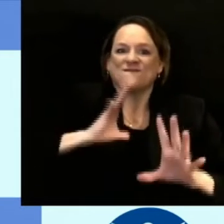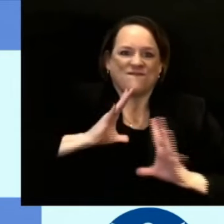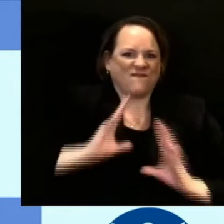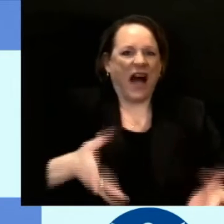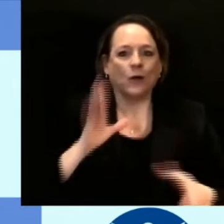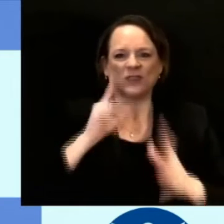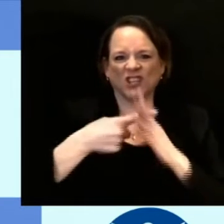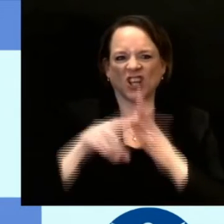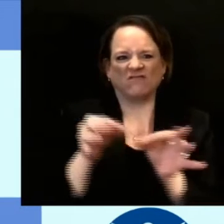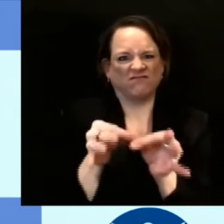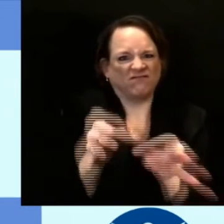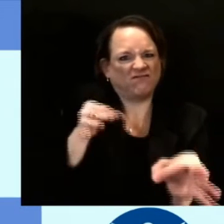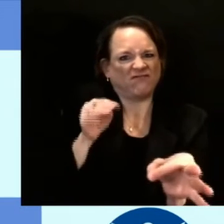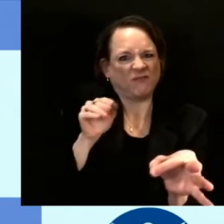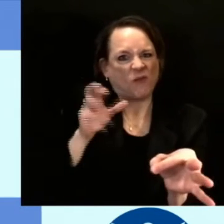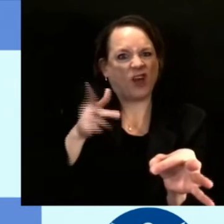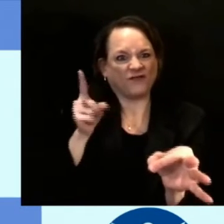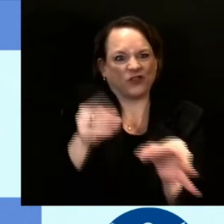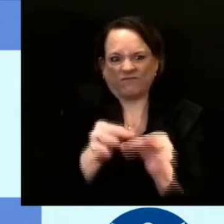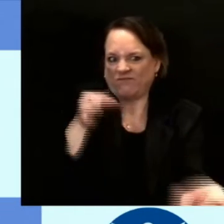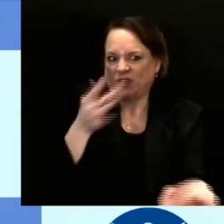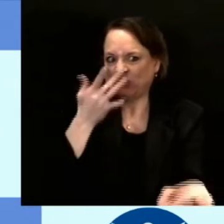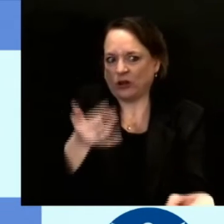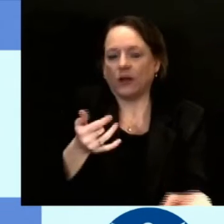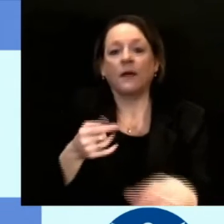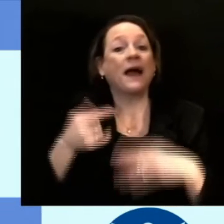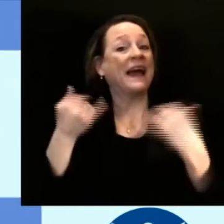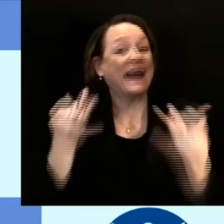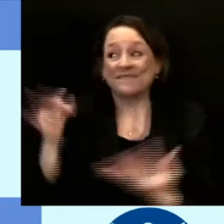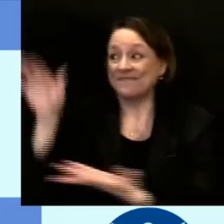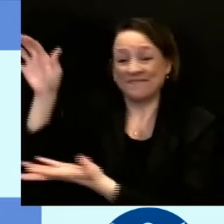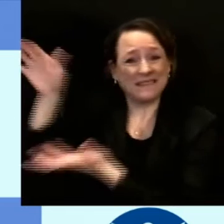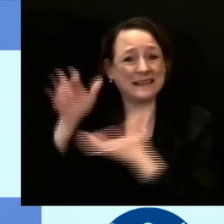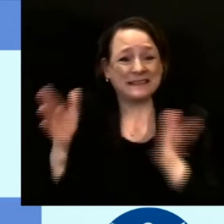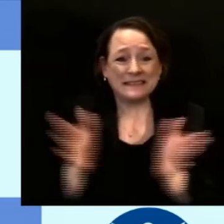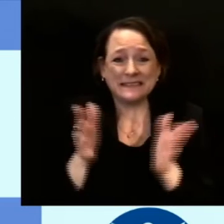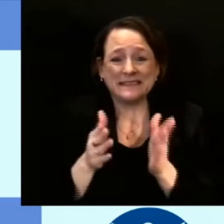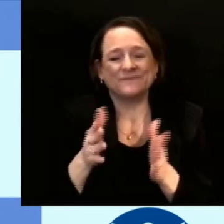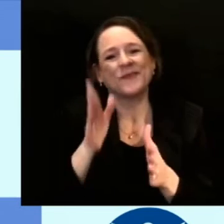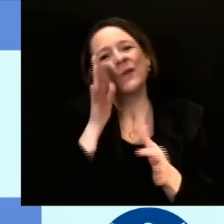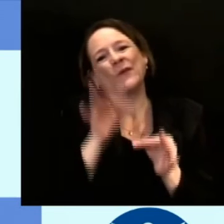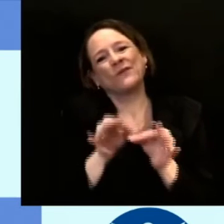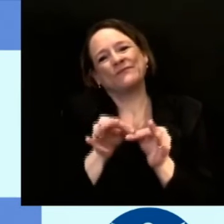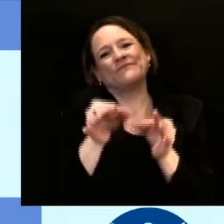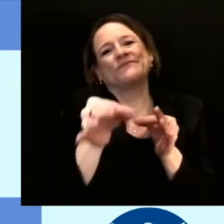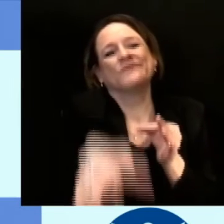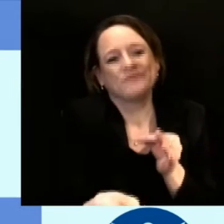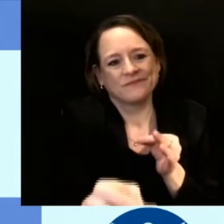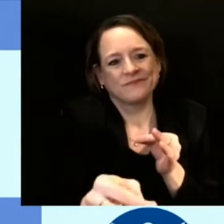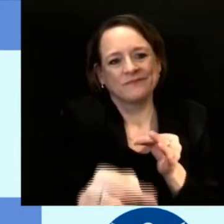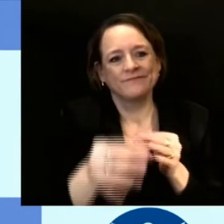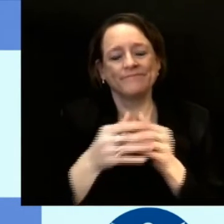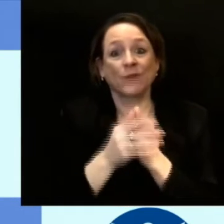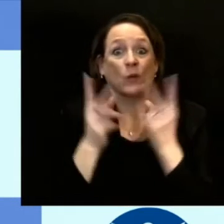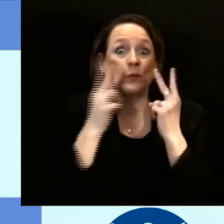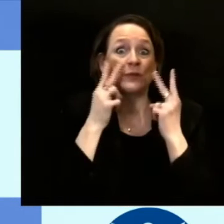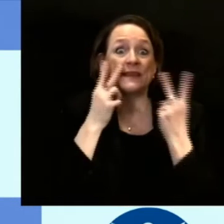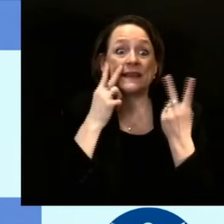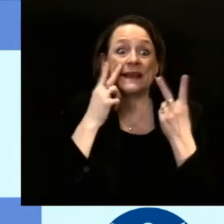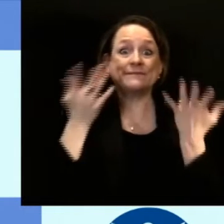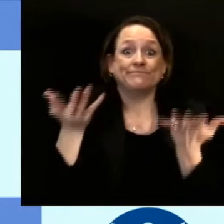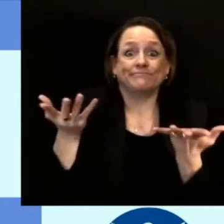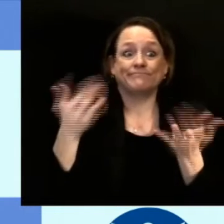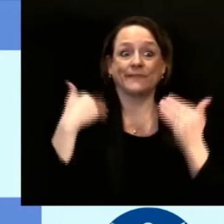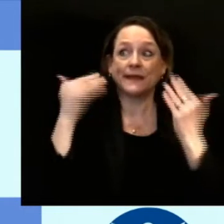It is our fervent hope that we will see an increase because, as we've said before, we need more vaccine from the federal